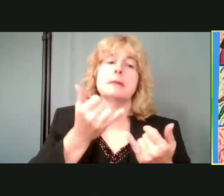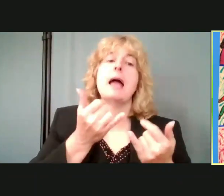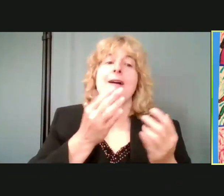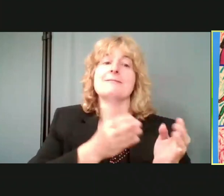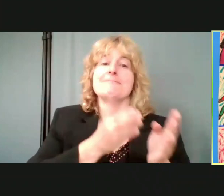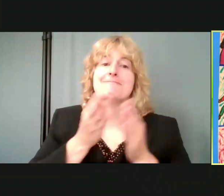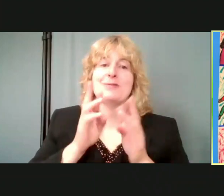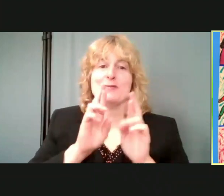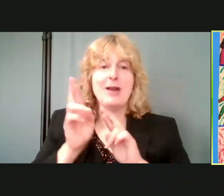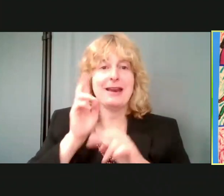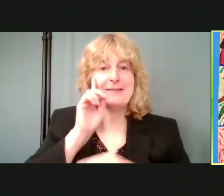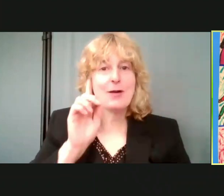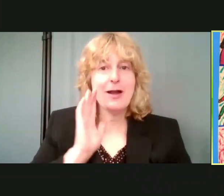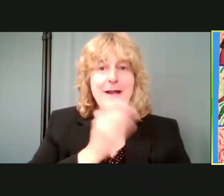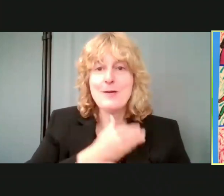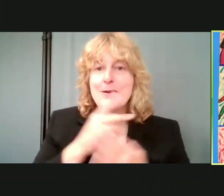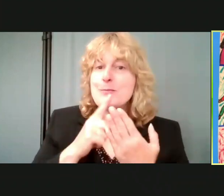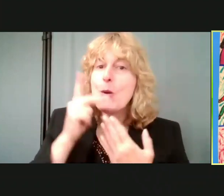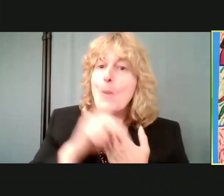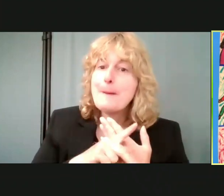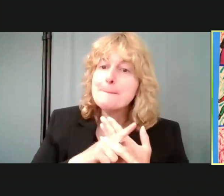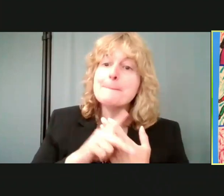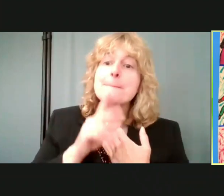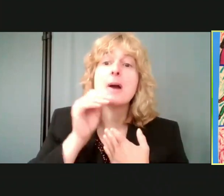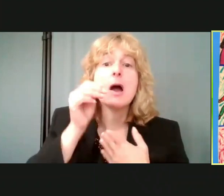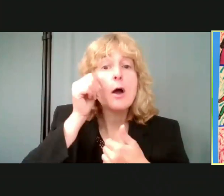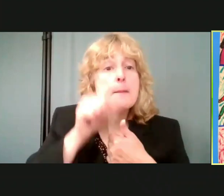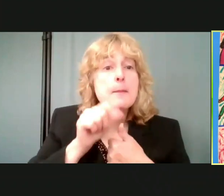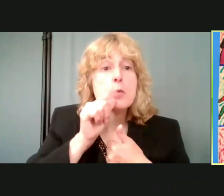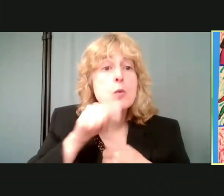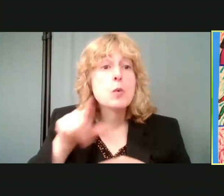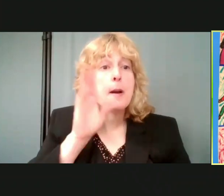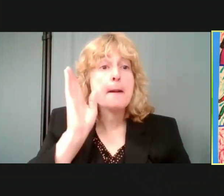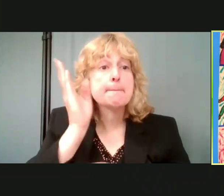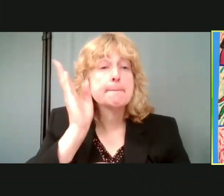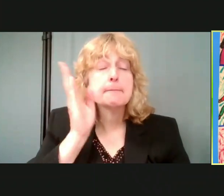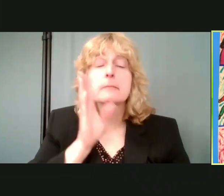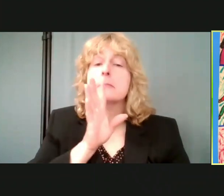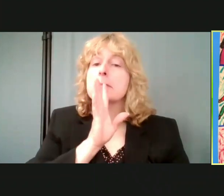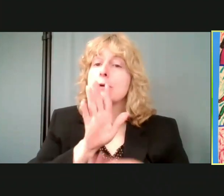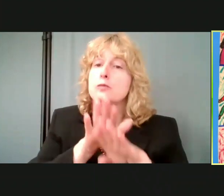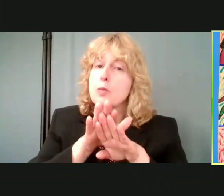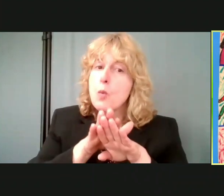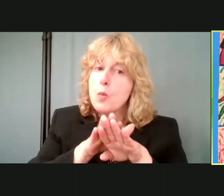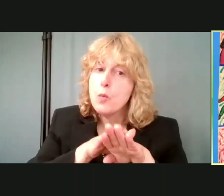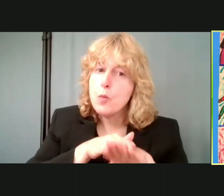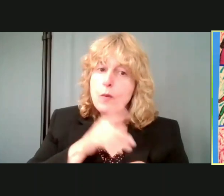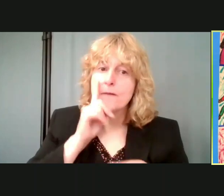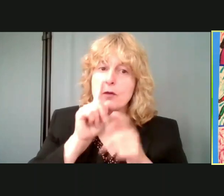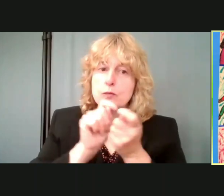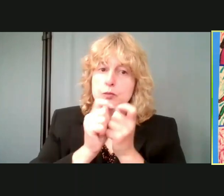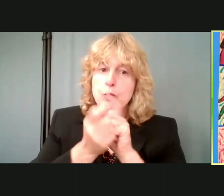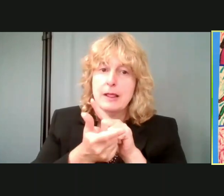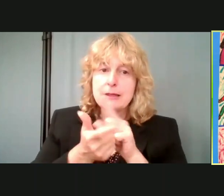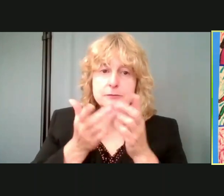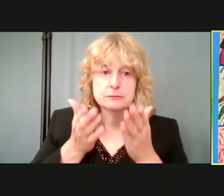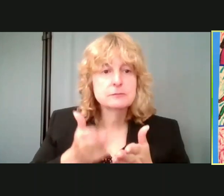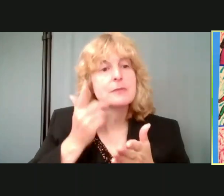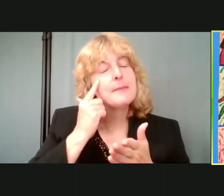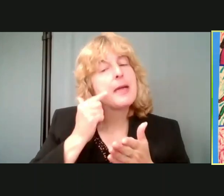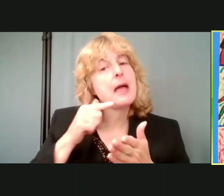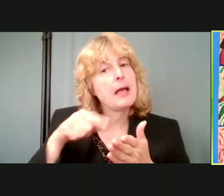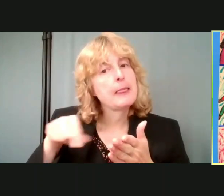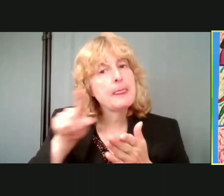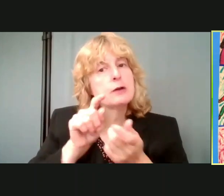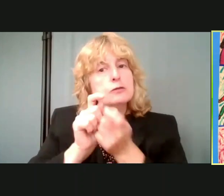moderators, let's remember to speak slowly for our translators. They are translating, and we